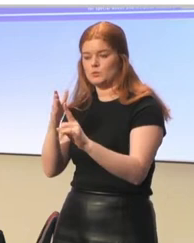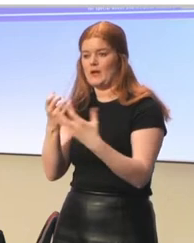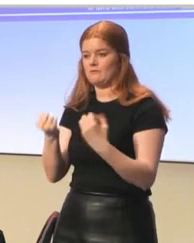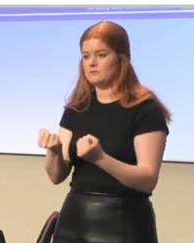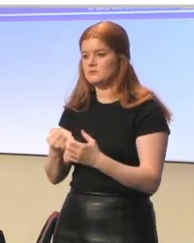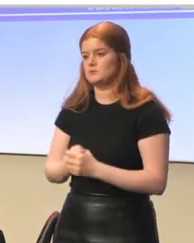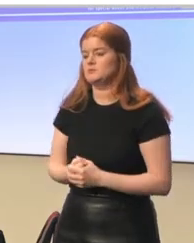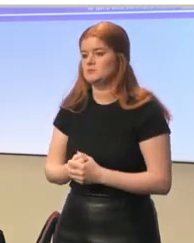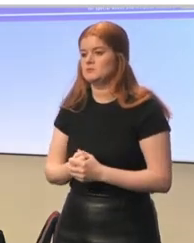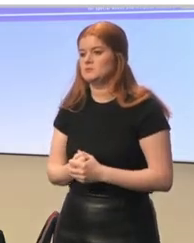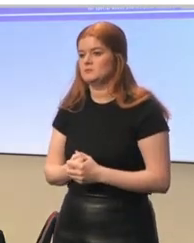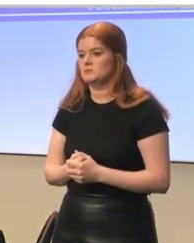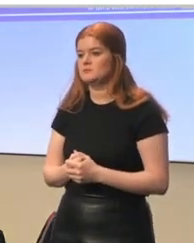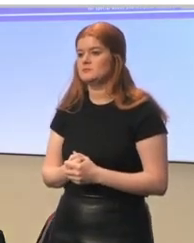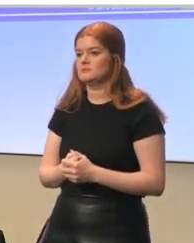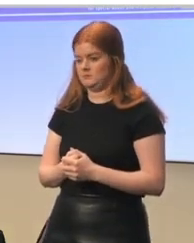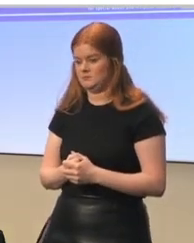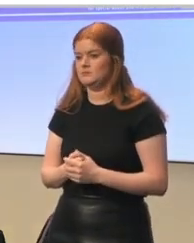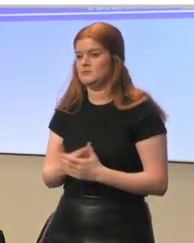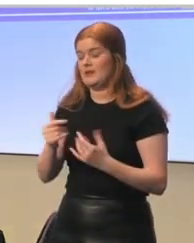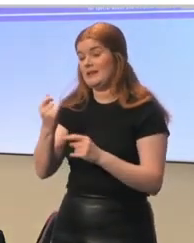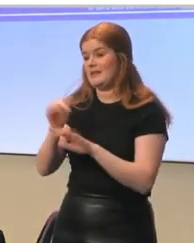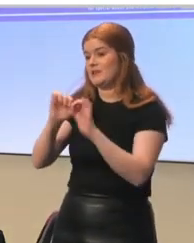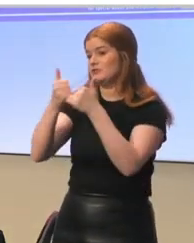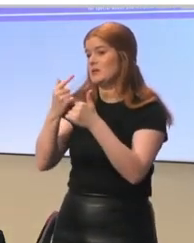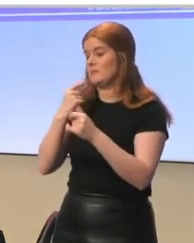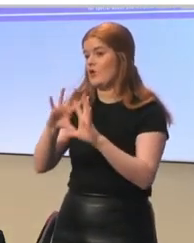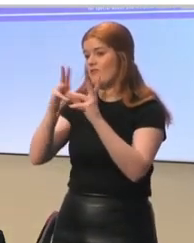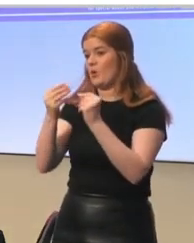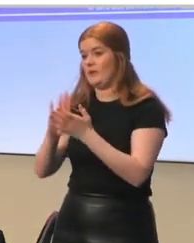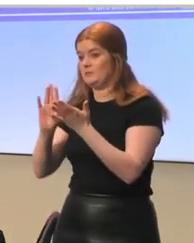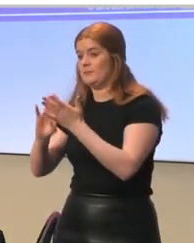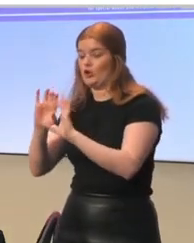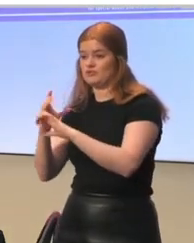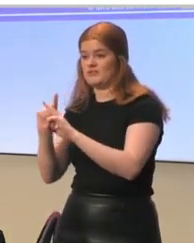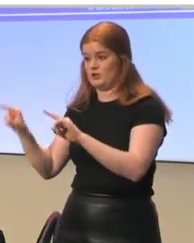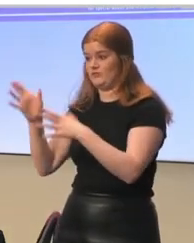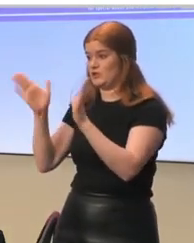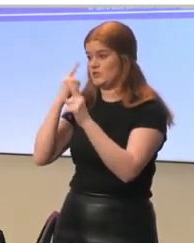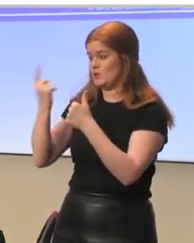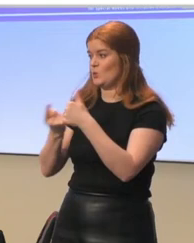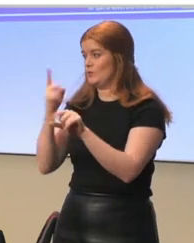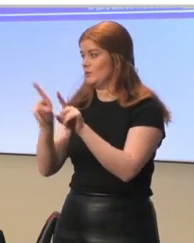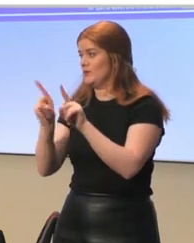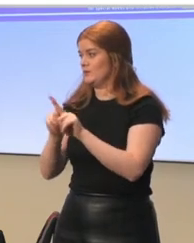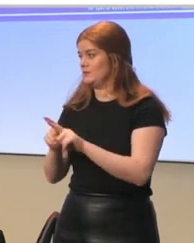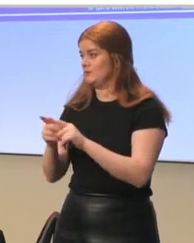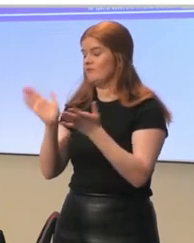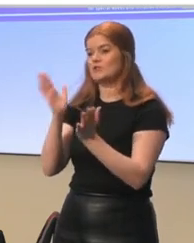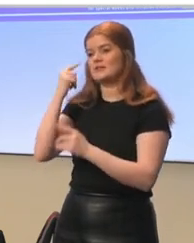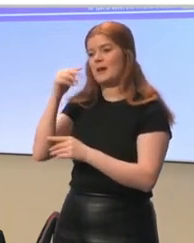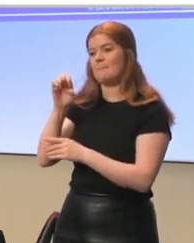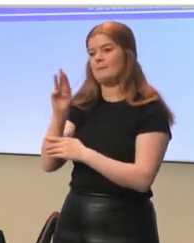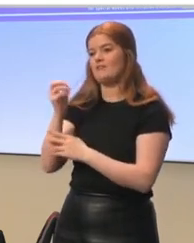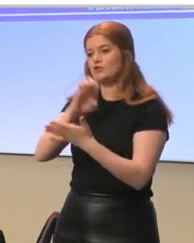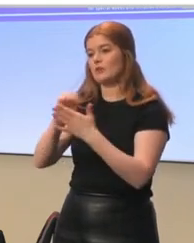in the agency, but all together with the member countries. You saw just the map of Europe with the countries